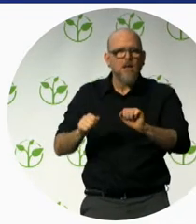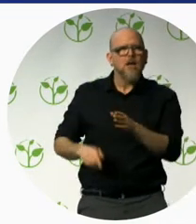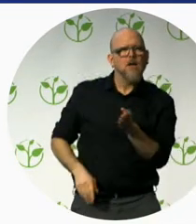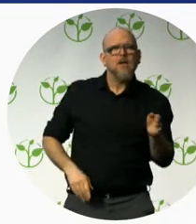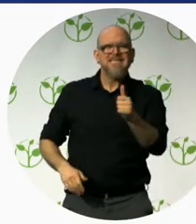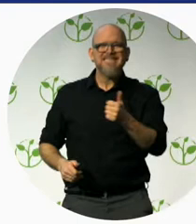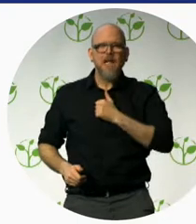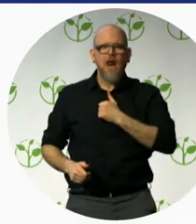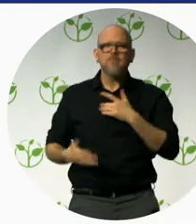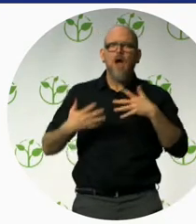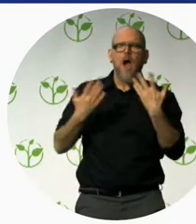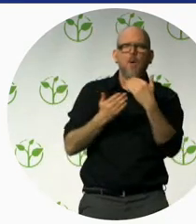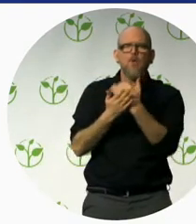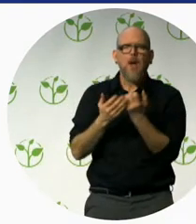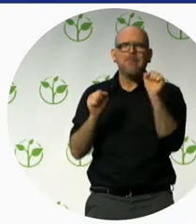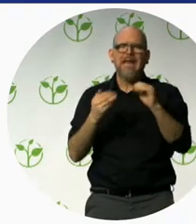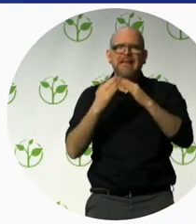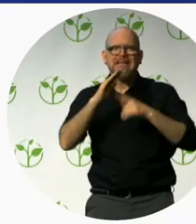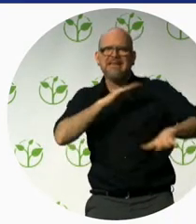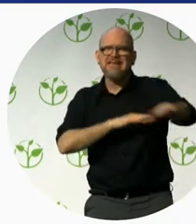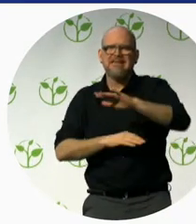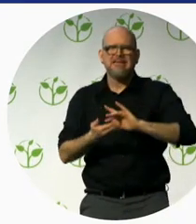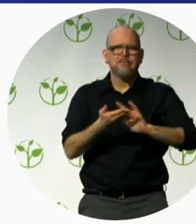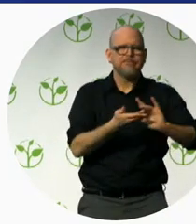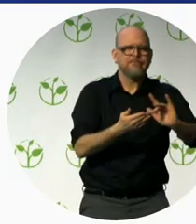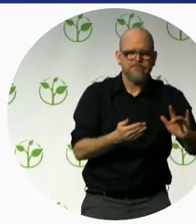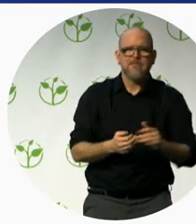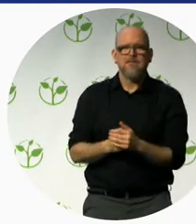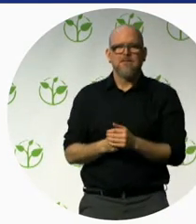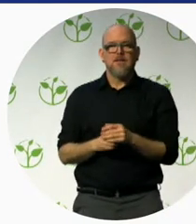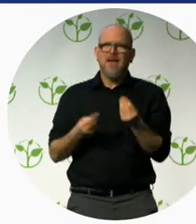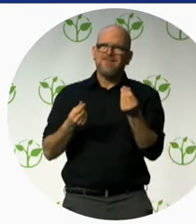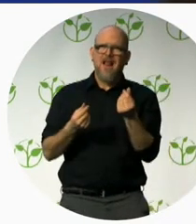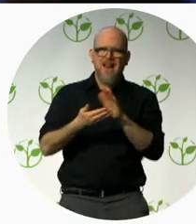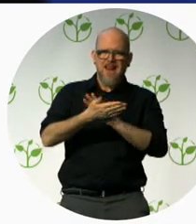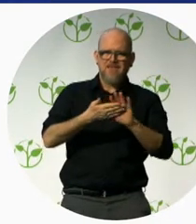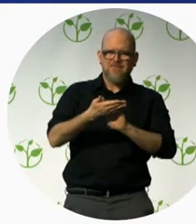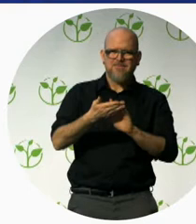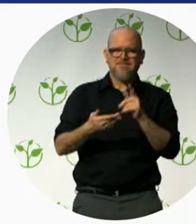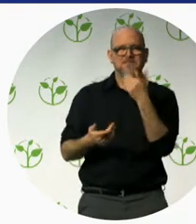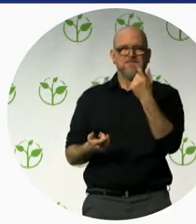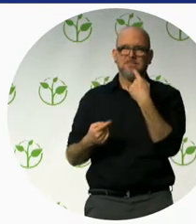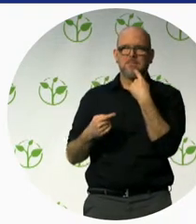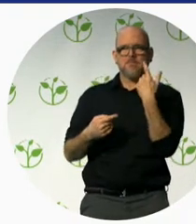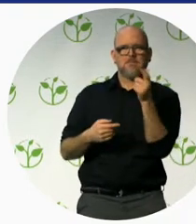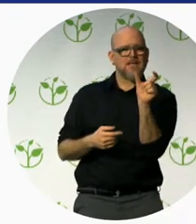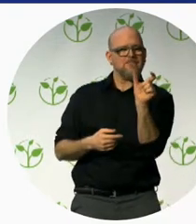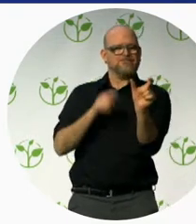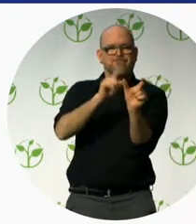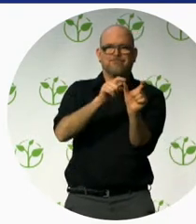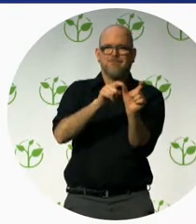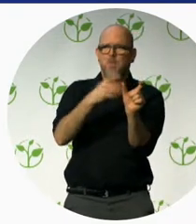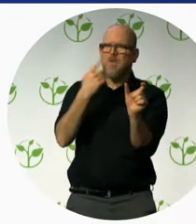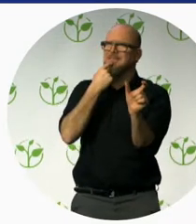We found that the key word there was to cooperate. Cooperate with all kinds of services. In this case, the